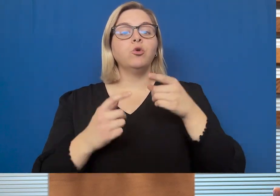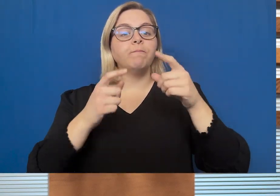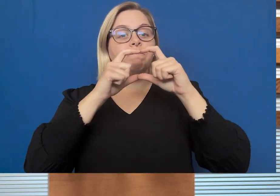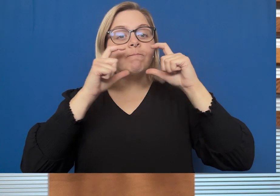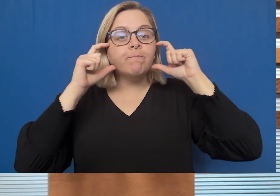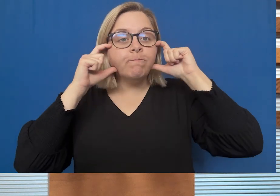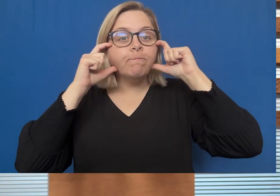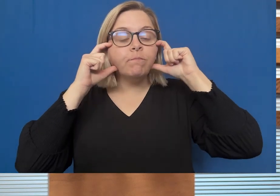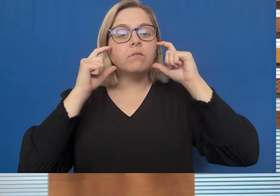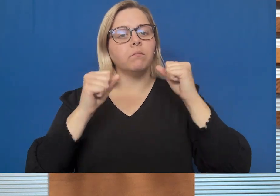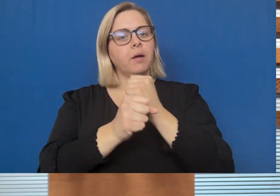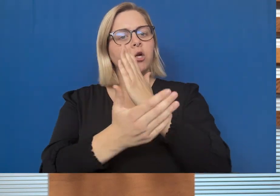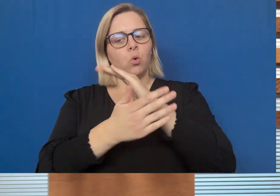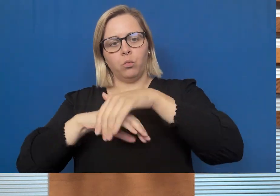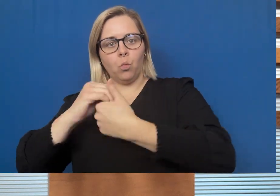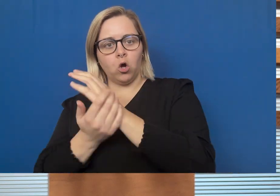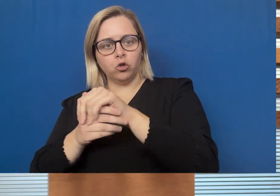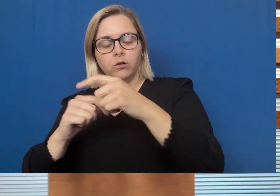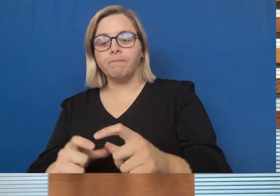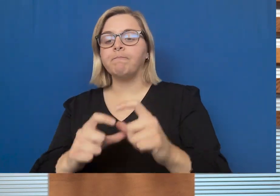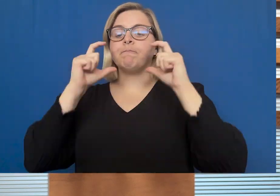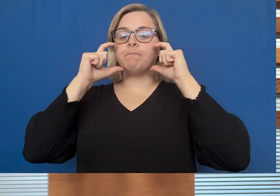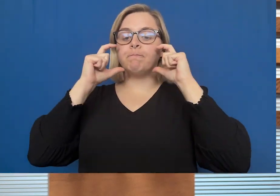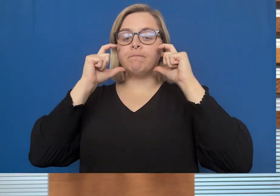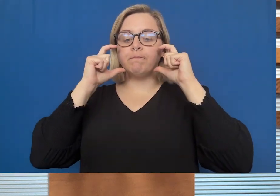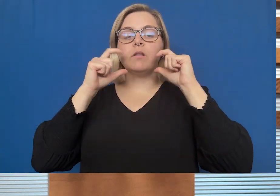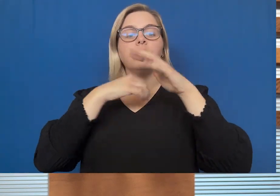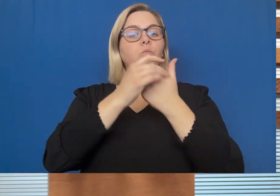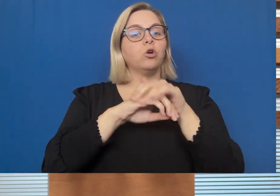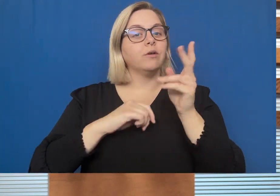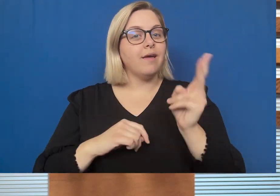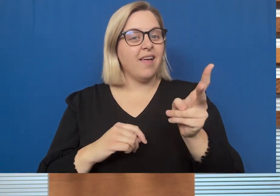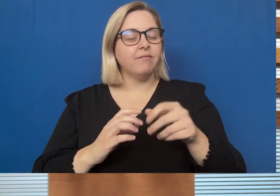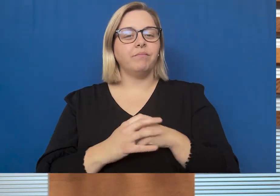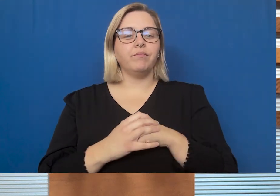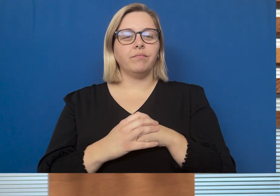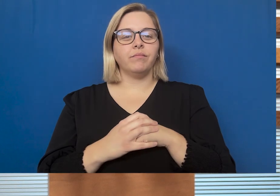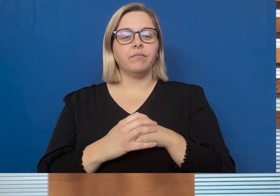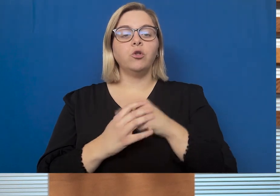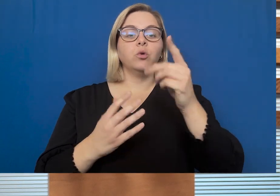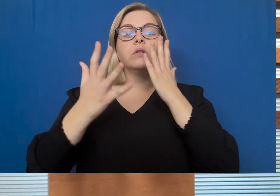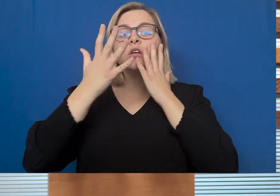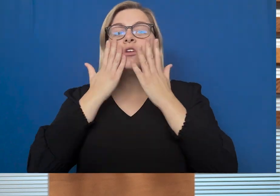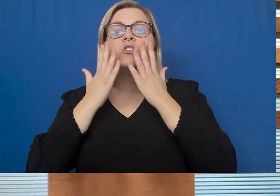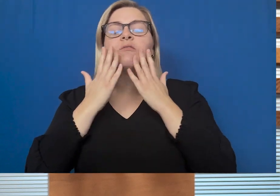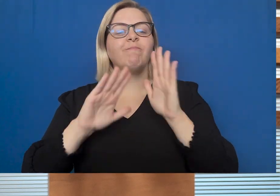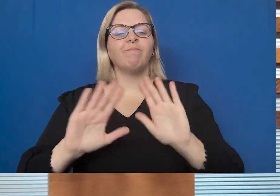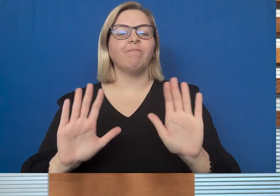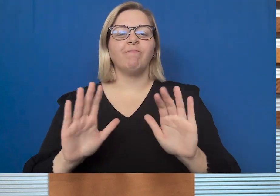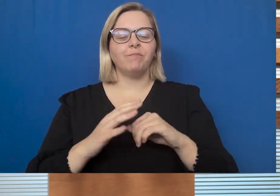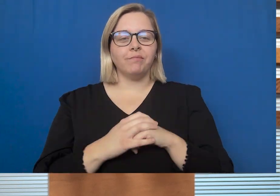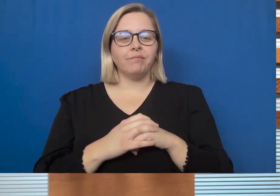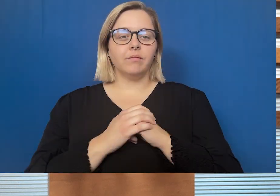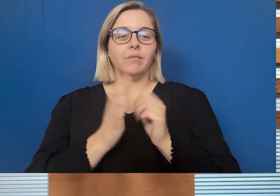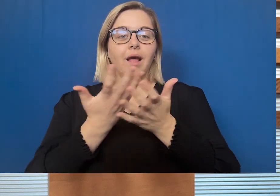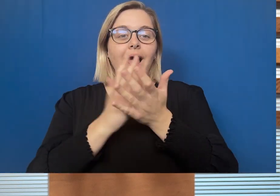hands before and after handling your mask. You can also help protect the vulnerable friends and family by testing and